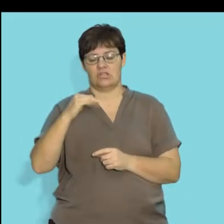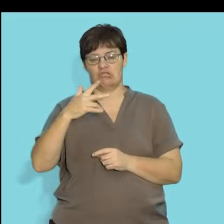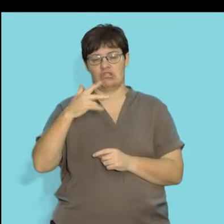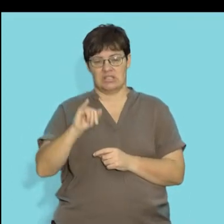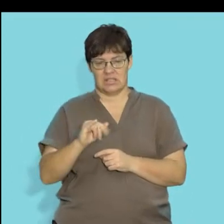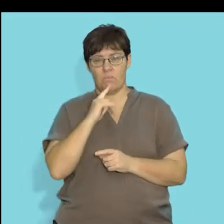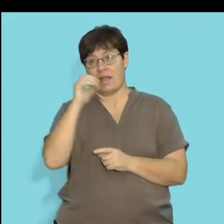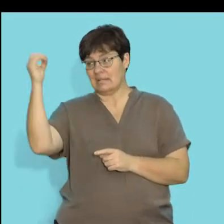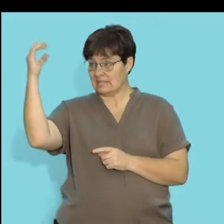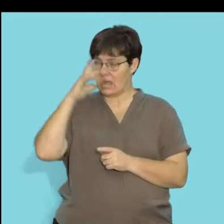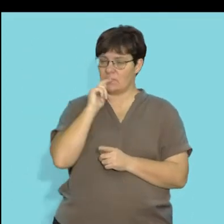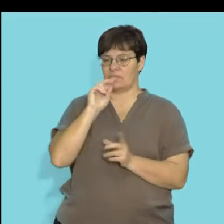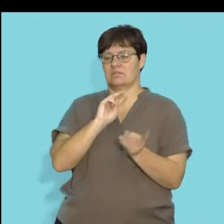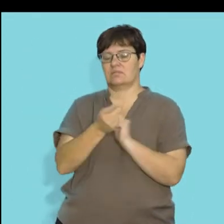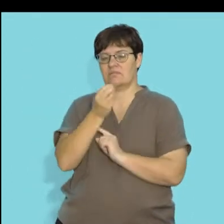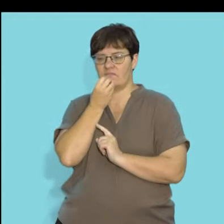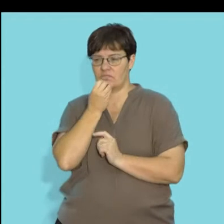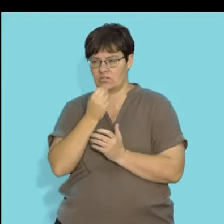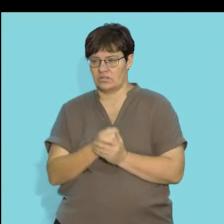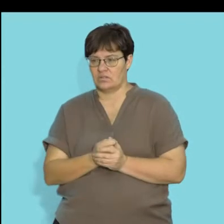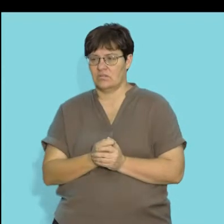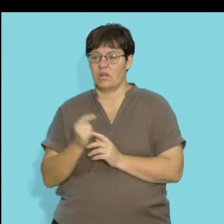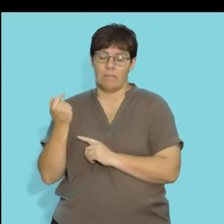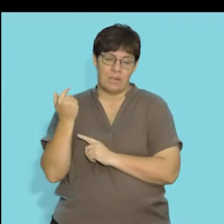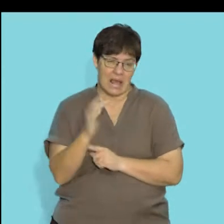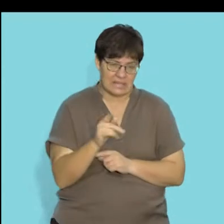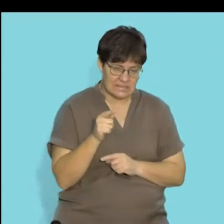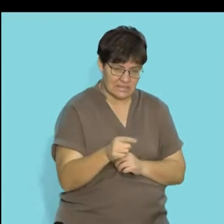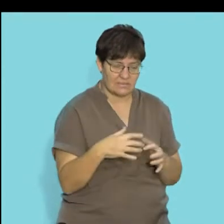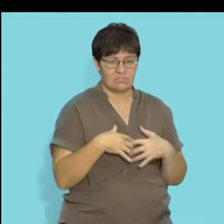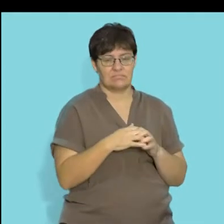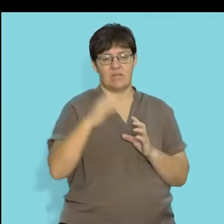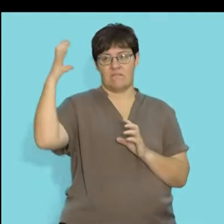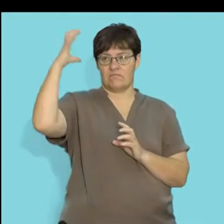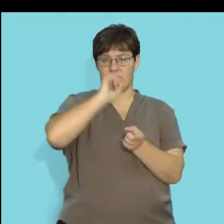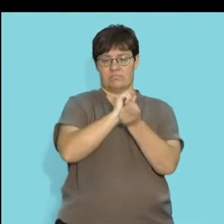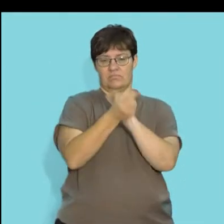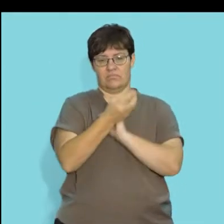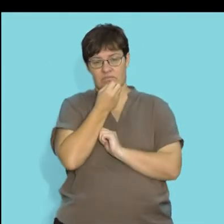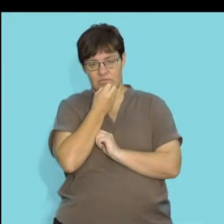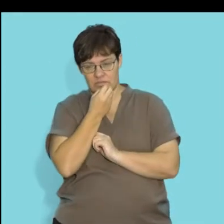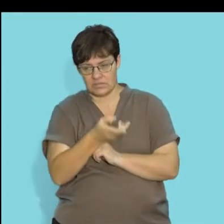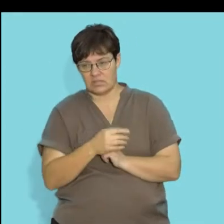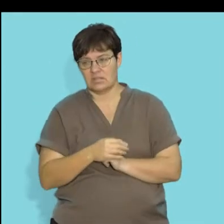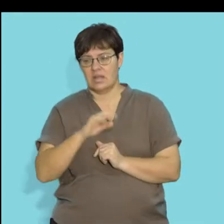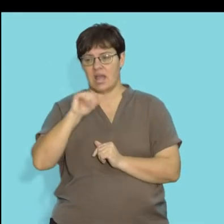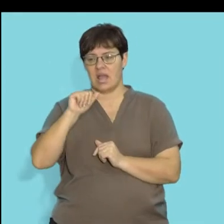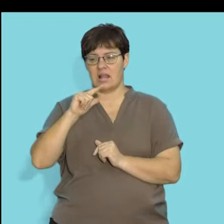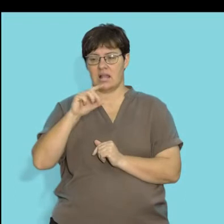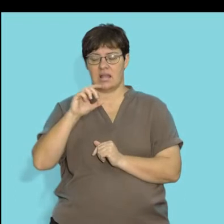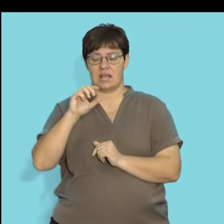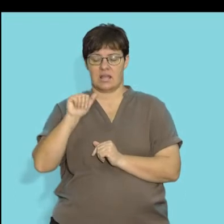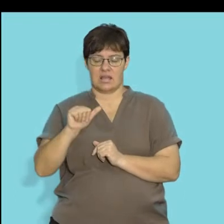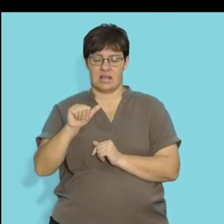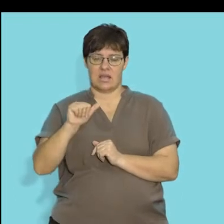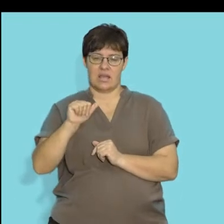radiant energy from the sun. As I mentioned, plants are your autotrophs that photosynthesize. We mentioned algae as